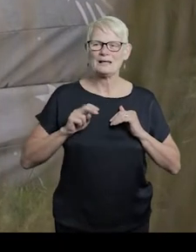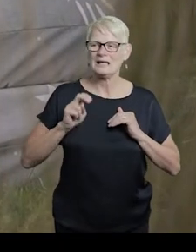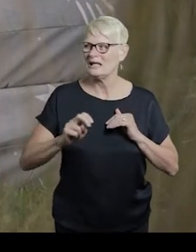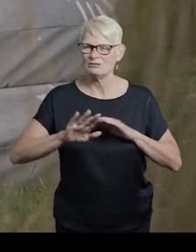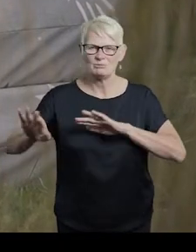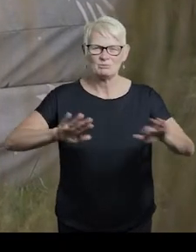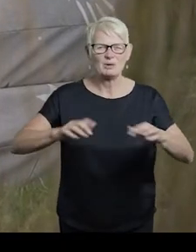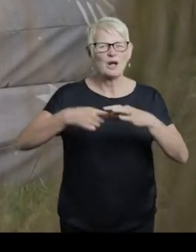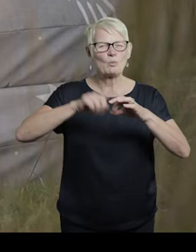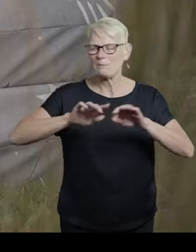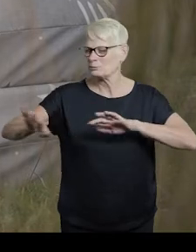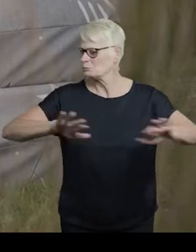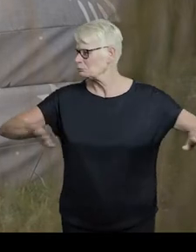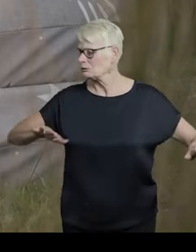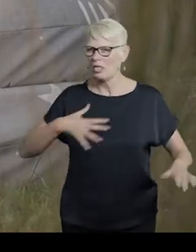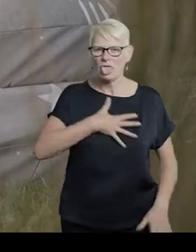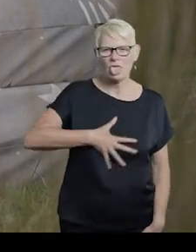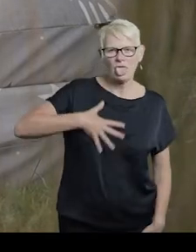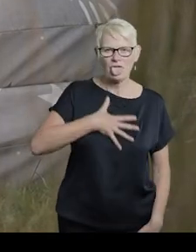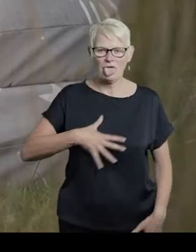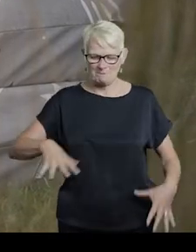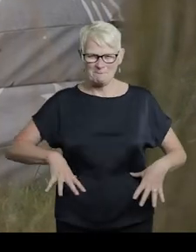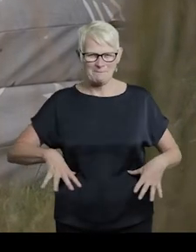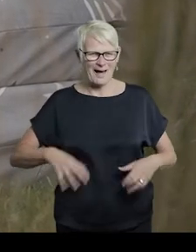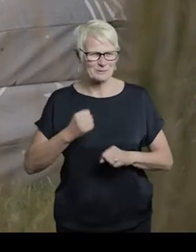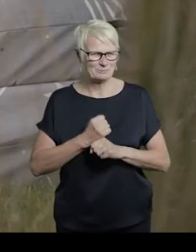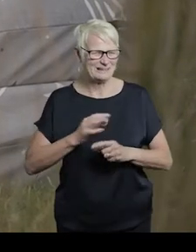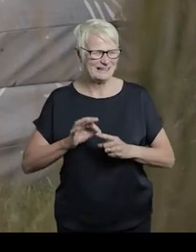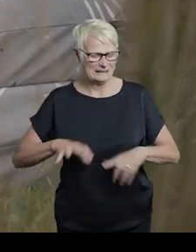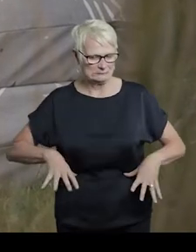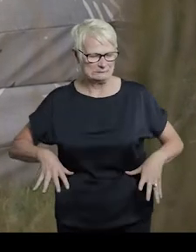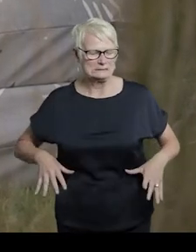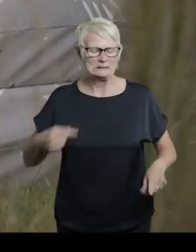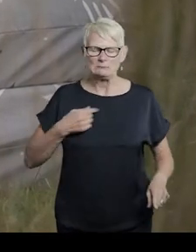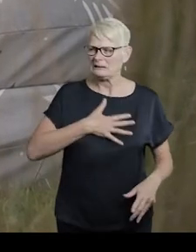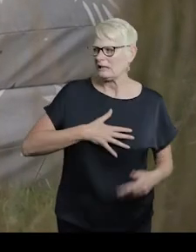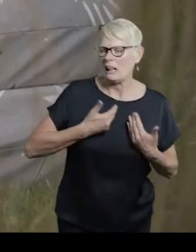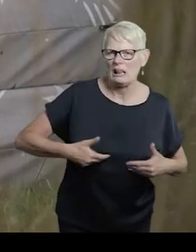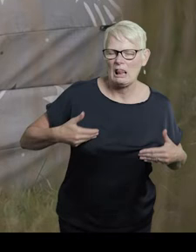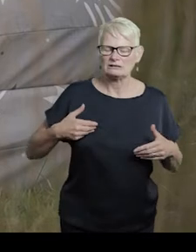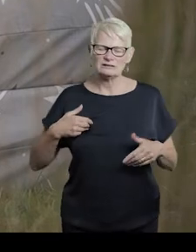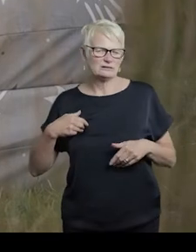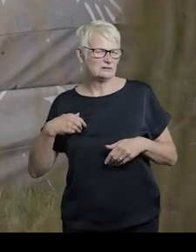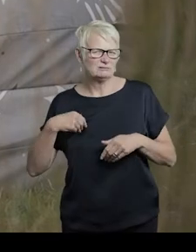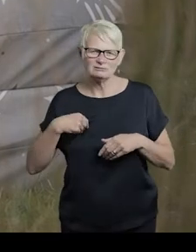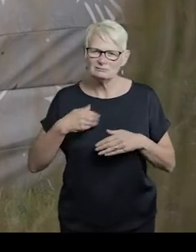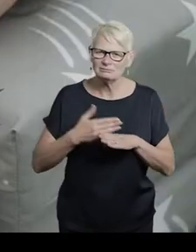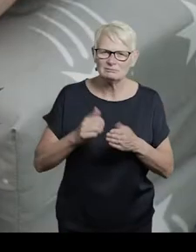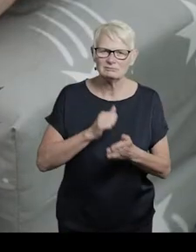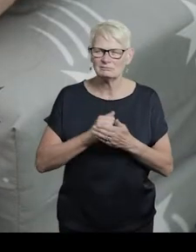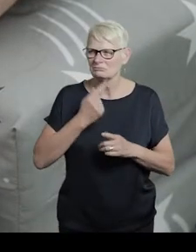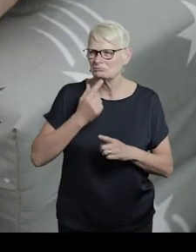wooden equipment. Pushed back against the walls. Fear of gym knickers. My bright red face. My lungs not working.